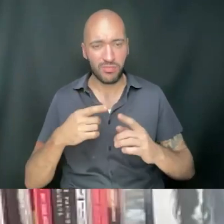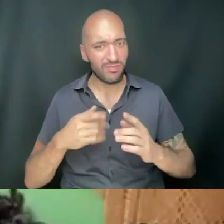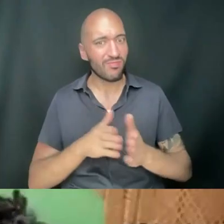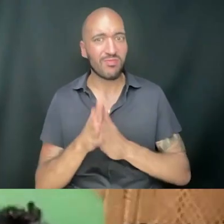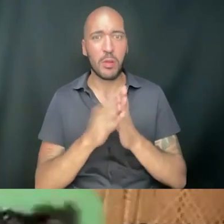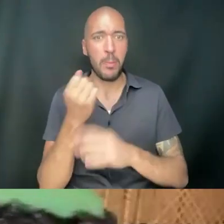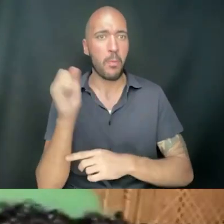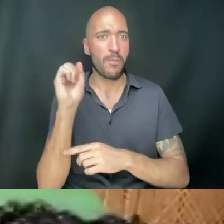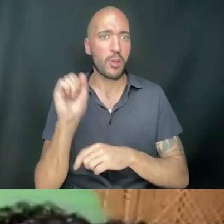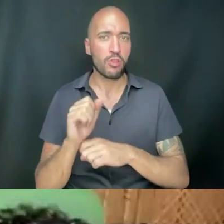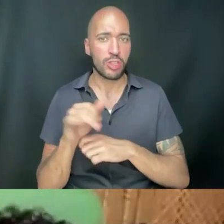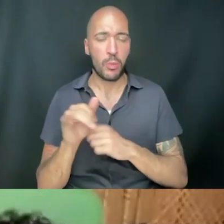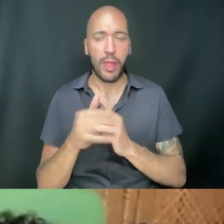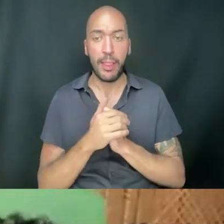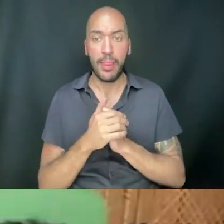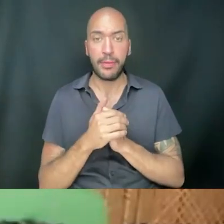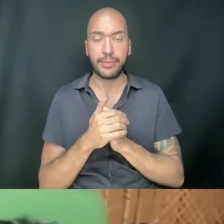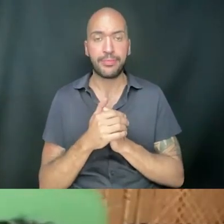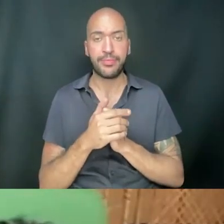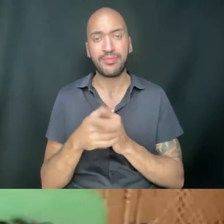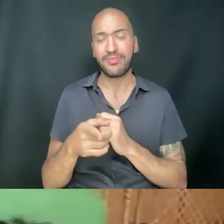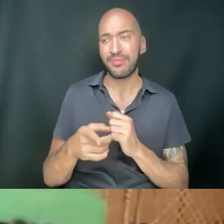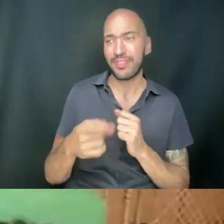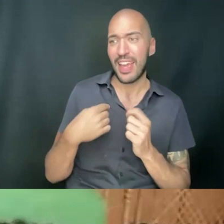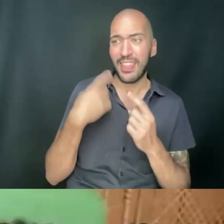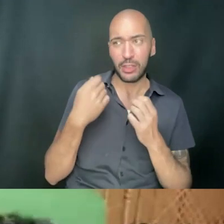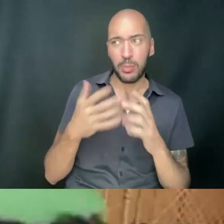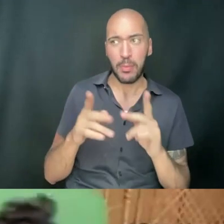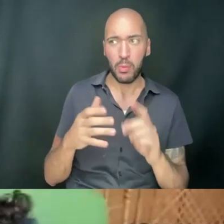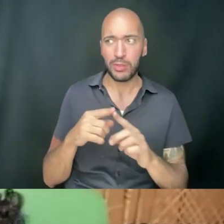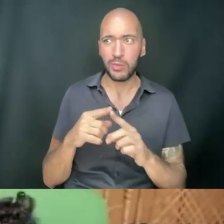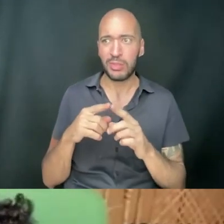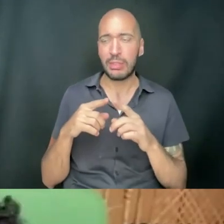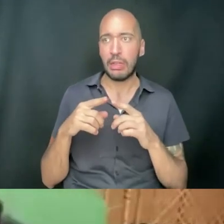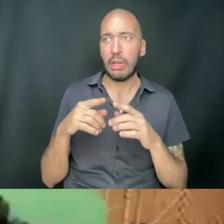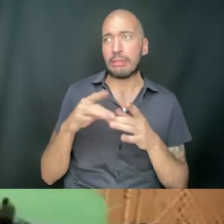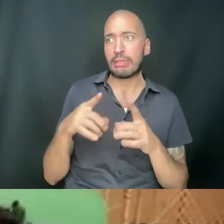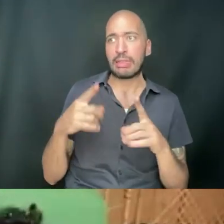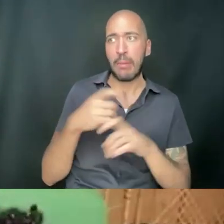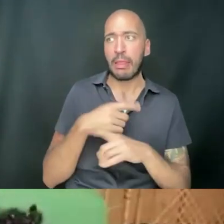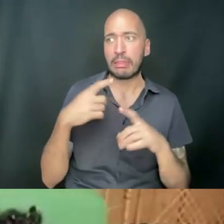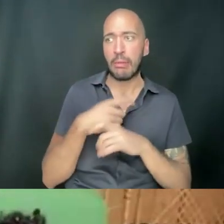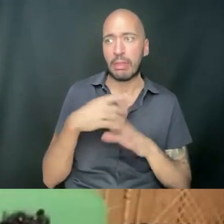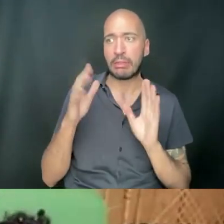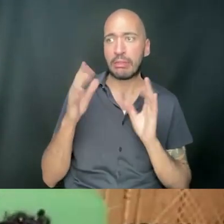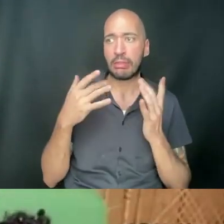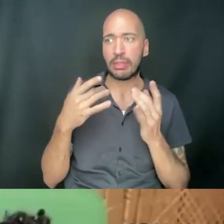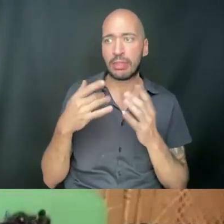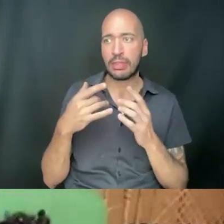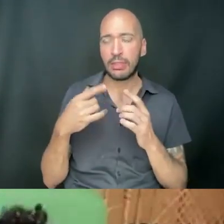And, you know, I think so many folks want to lean into the, like, it's complicated. And in our first panel,